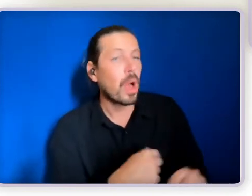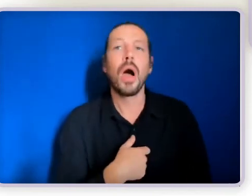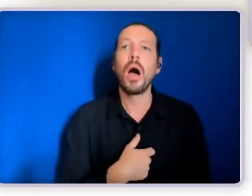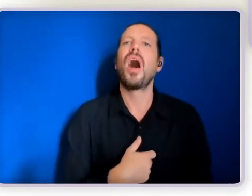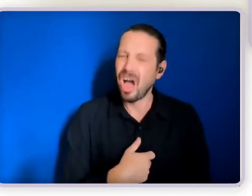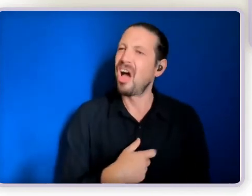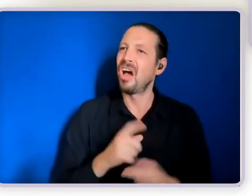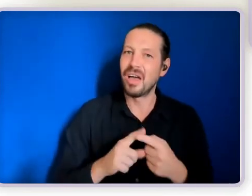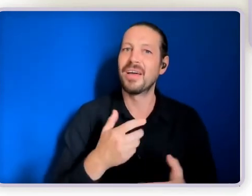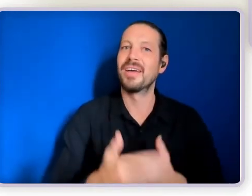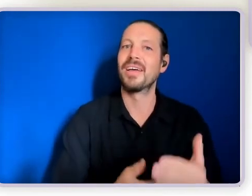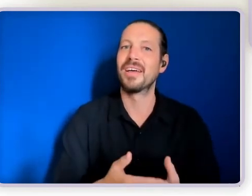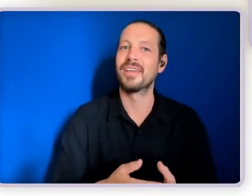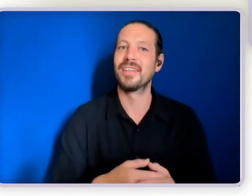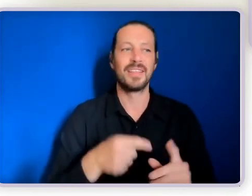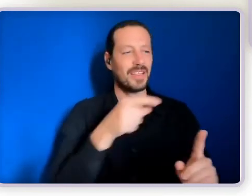it's very important